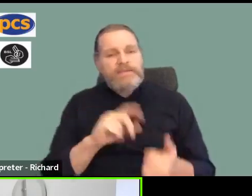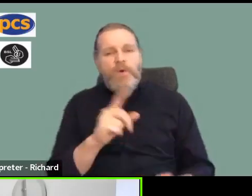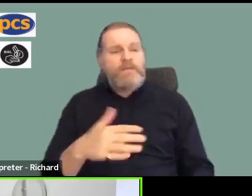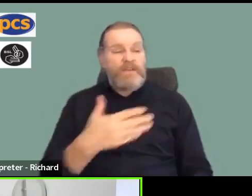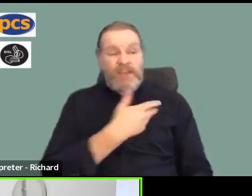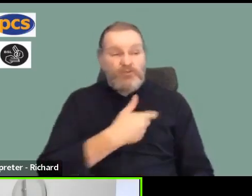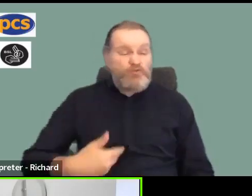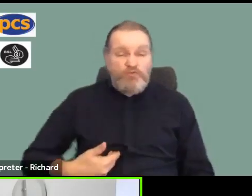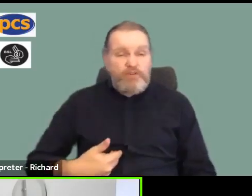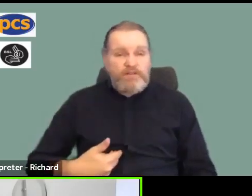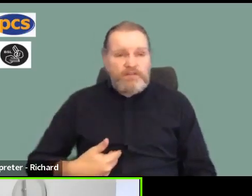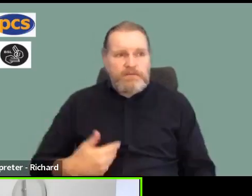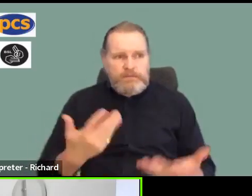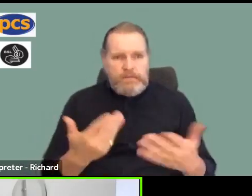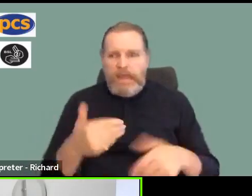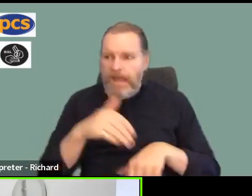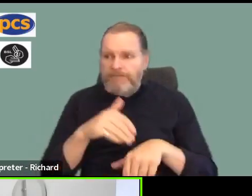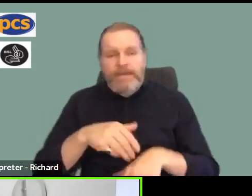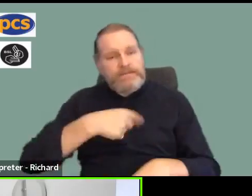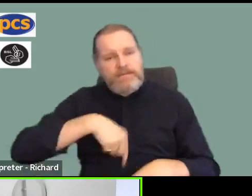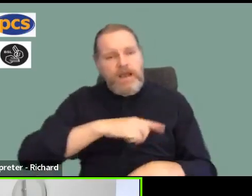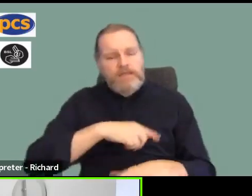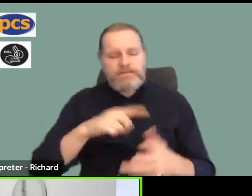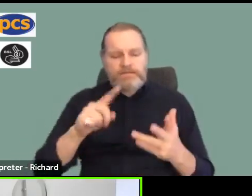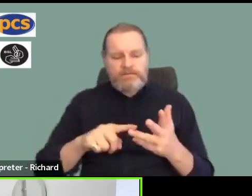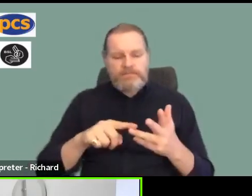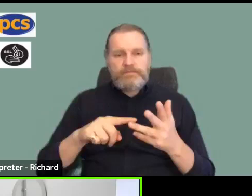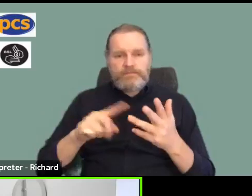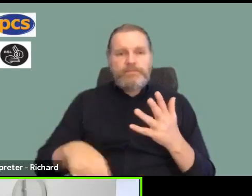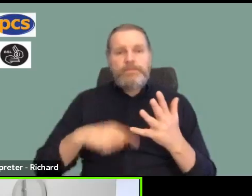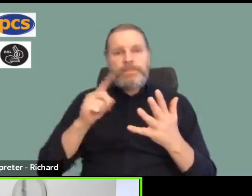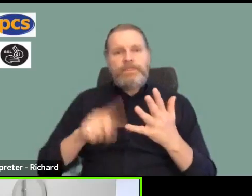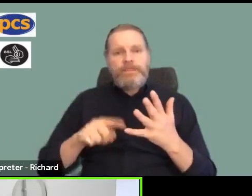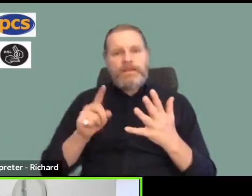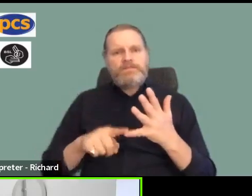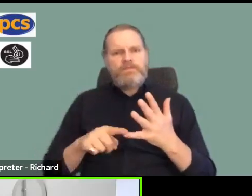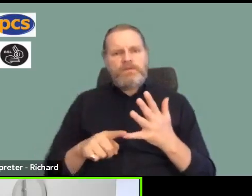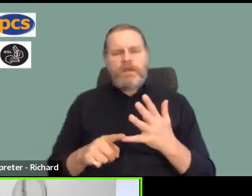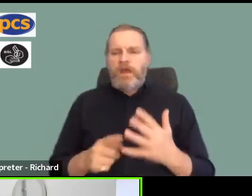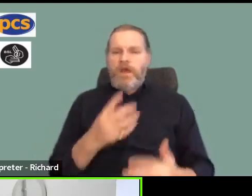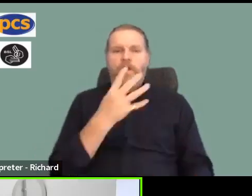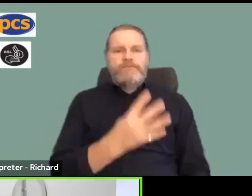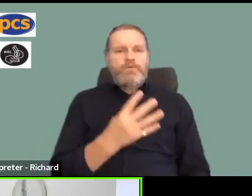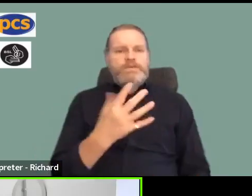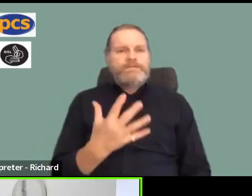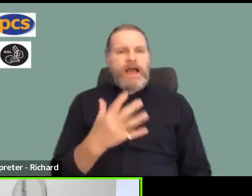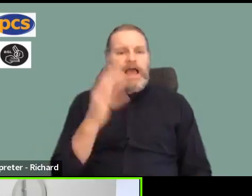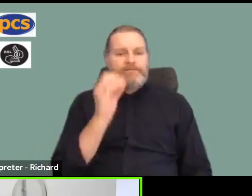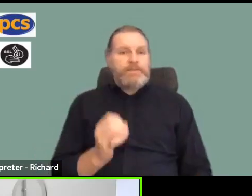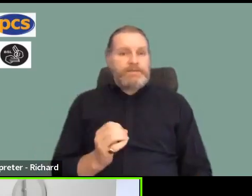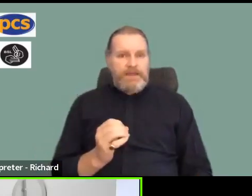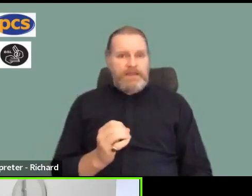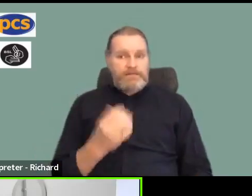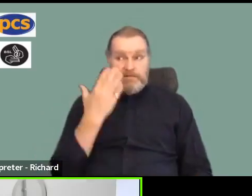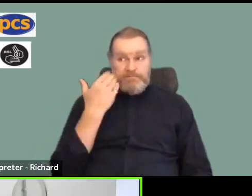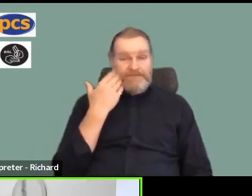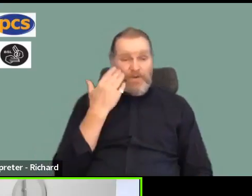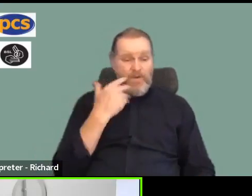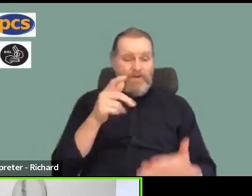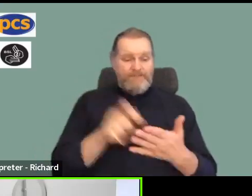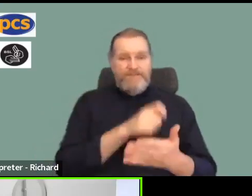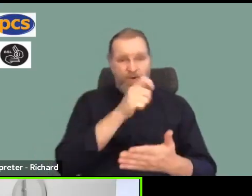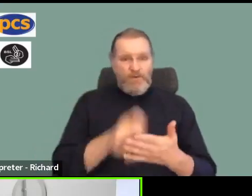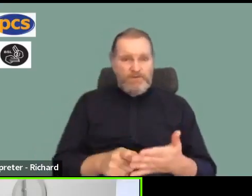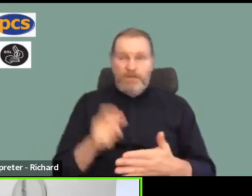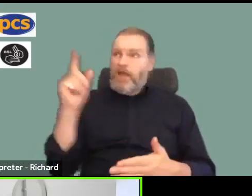And Gordon says, 45% turnout in the consultative ballot sends a message to the government that less than half of the